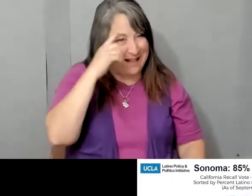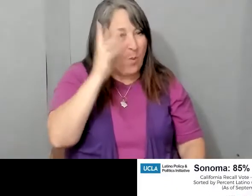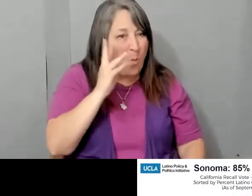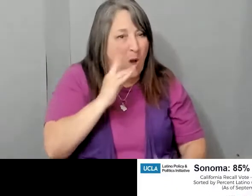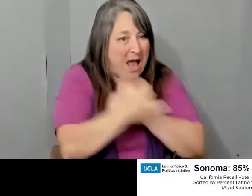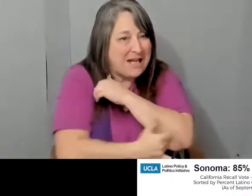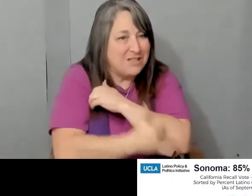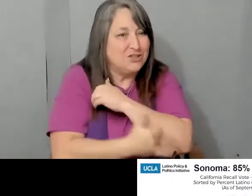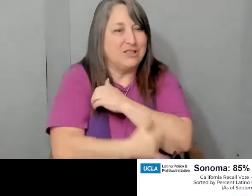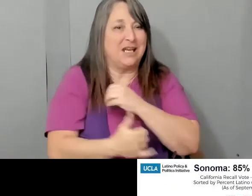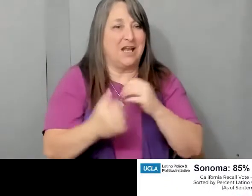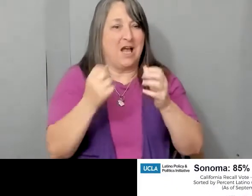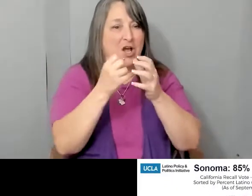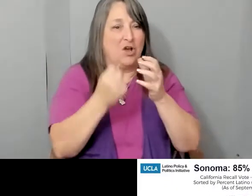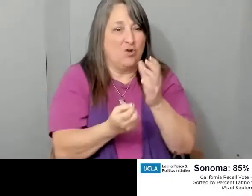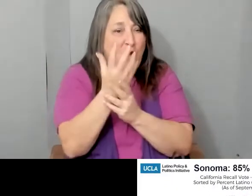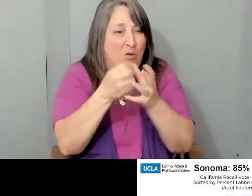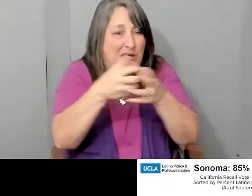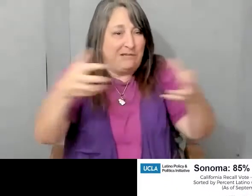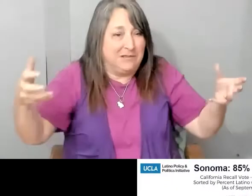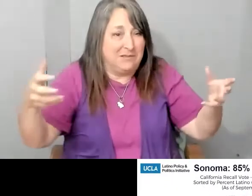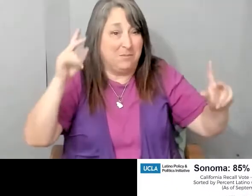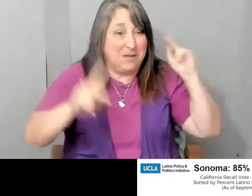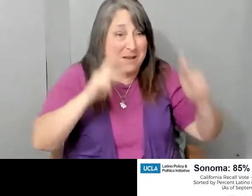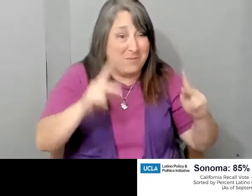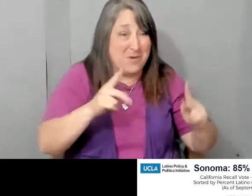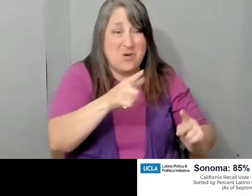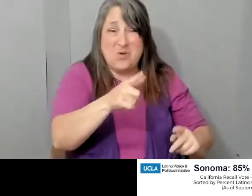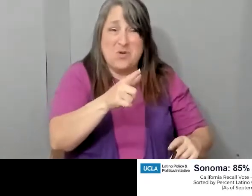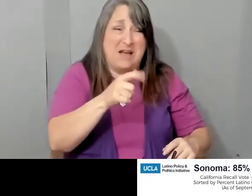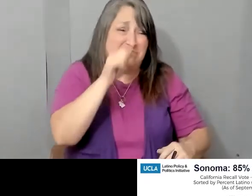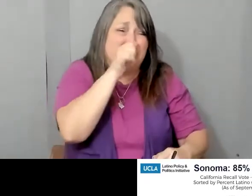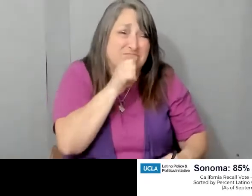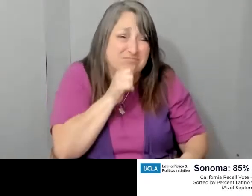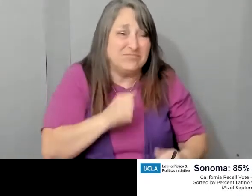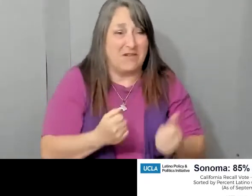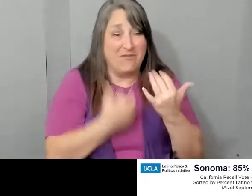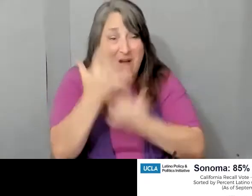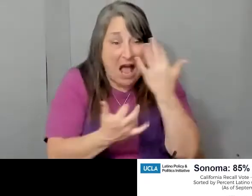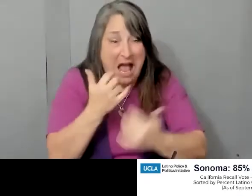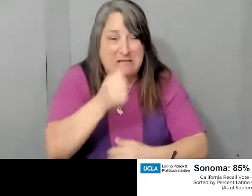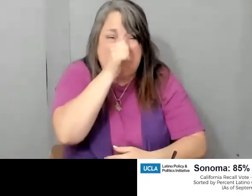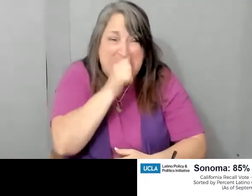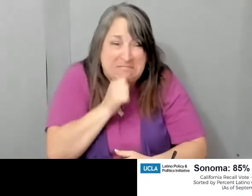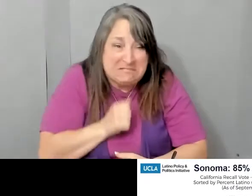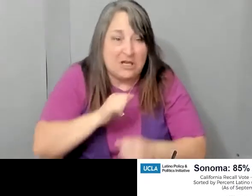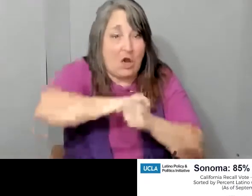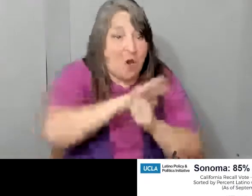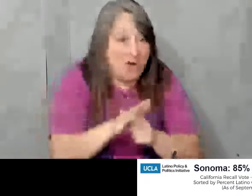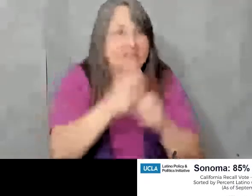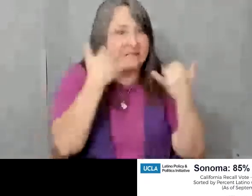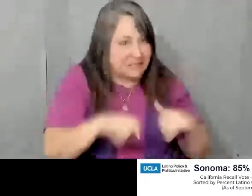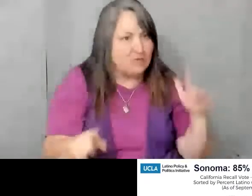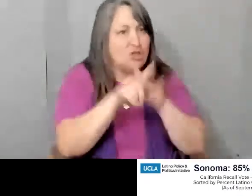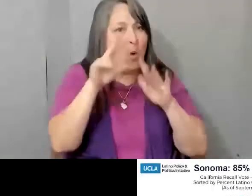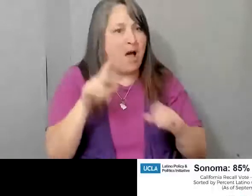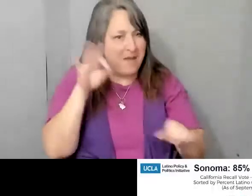about an emerging and growing electorate that has dealt with the devastation of COVID and fires. And still, they're voting against the recall at higher